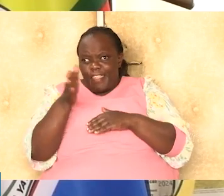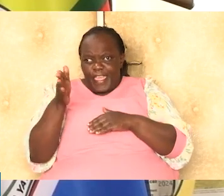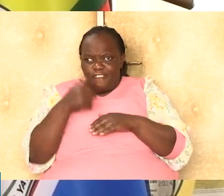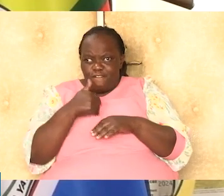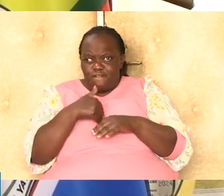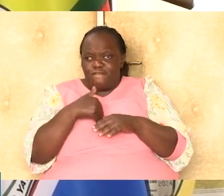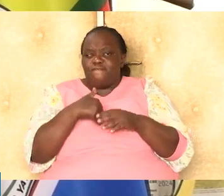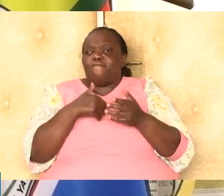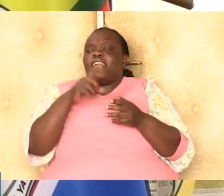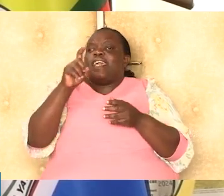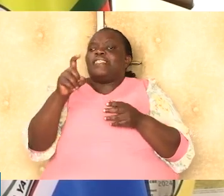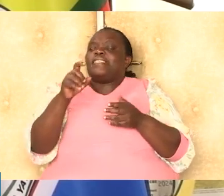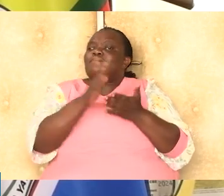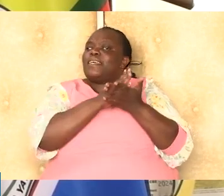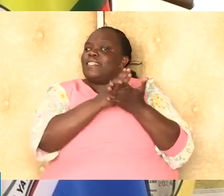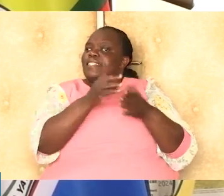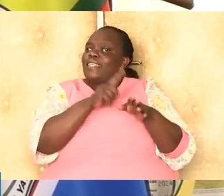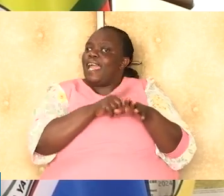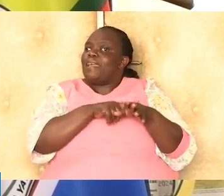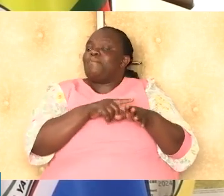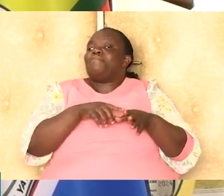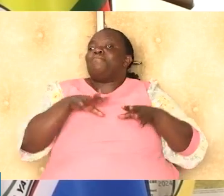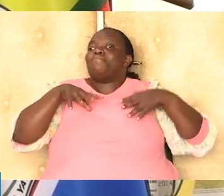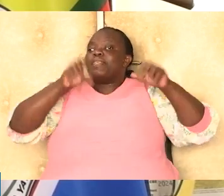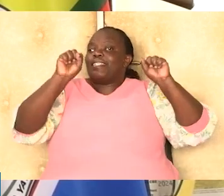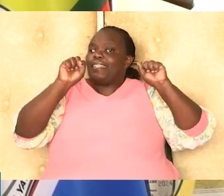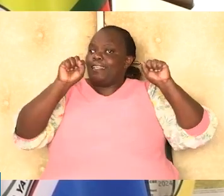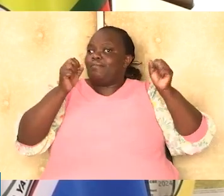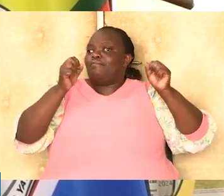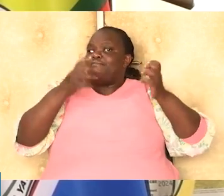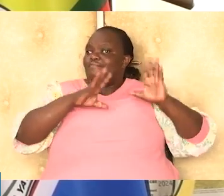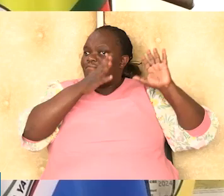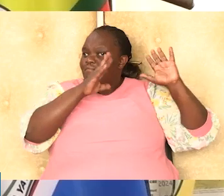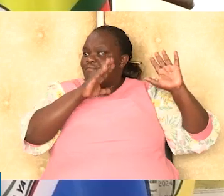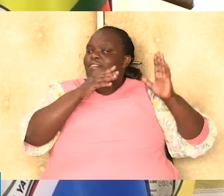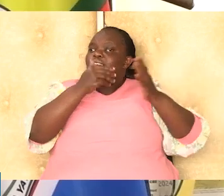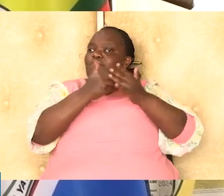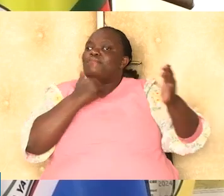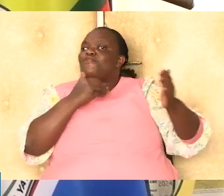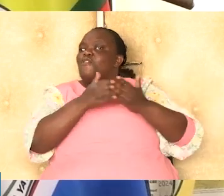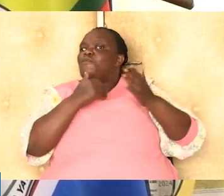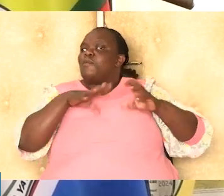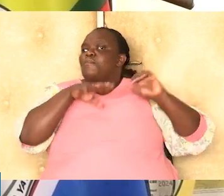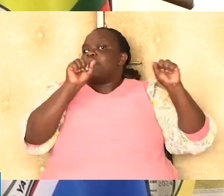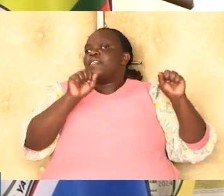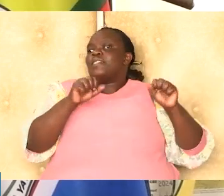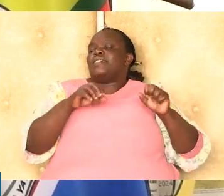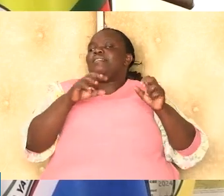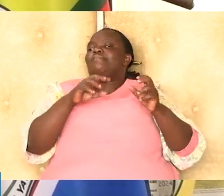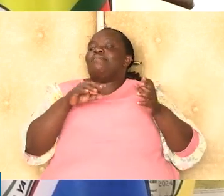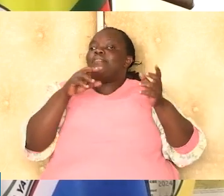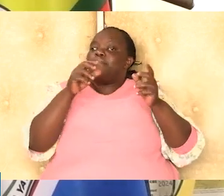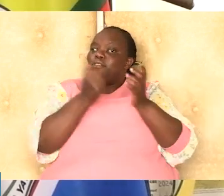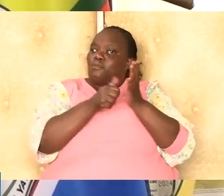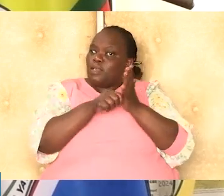challenging experts when the president congratulated the fourth formers and there was this issue of new funding model.